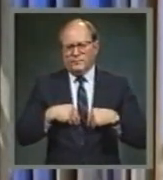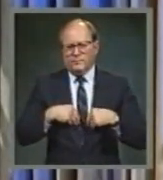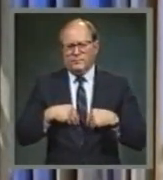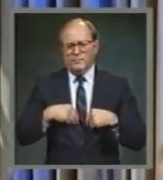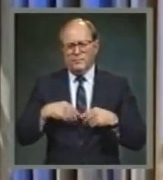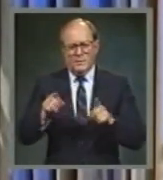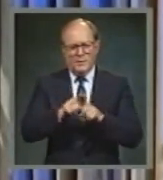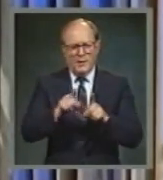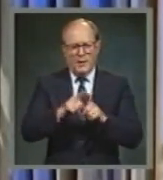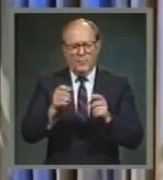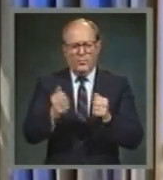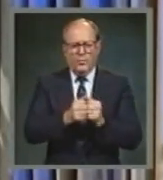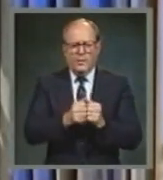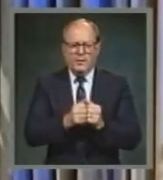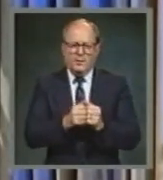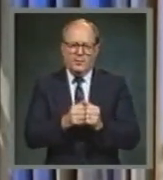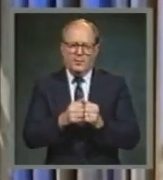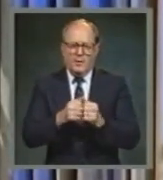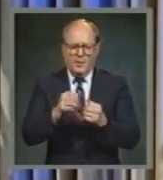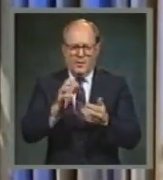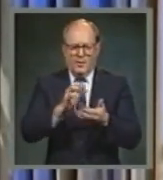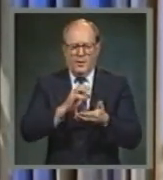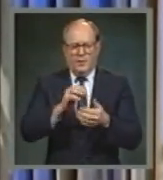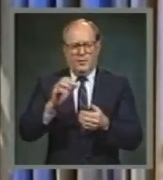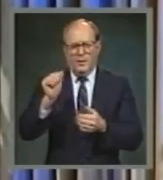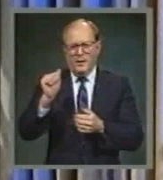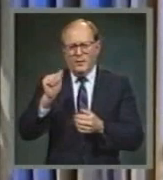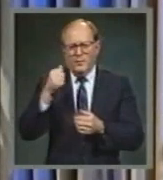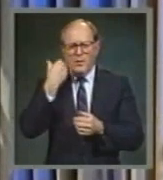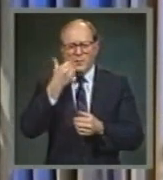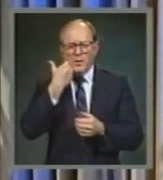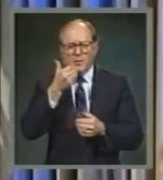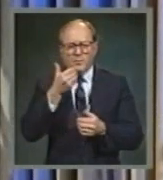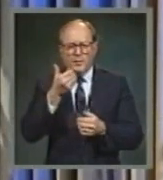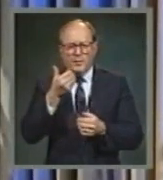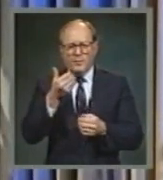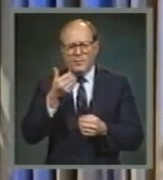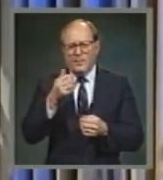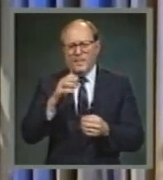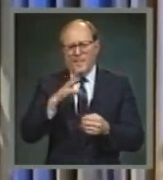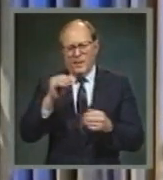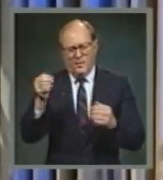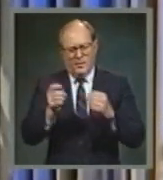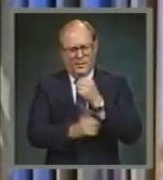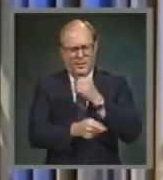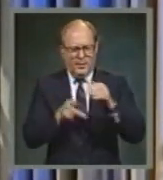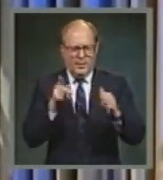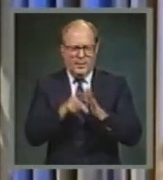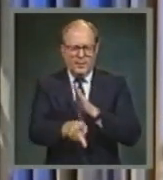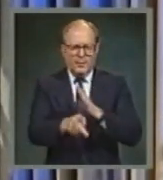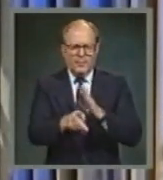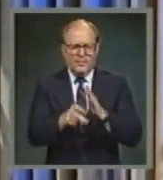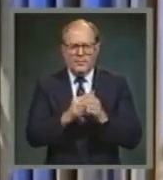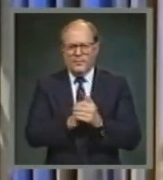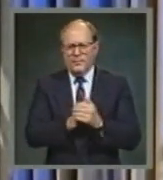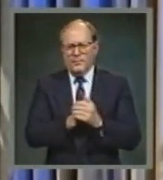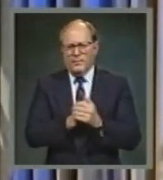illicit heterosexual sin or murder or divorce for every cause. The question comes again,